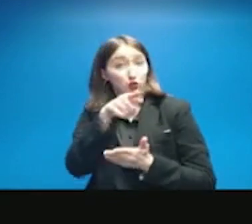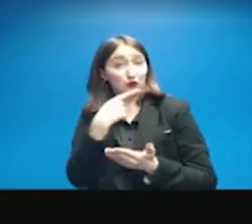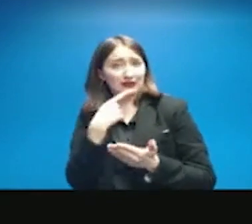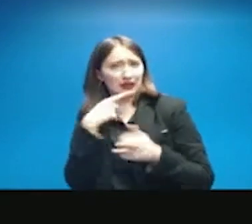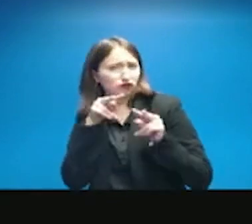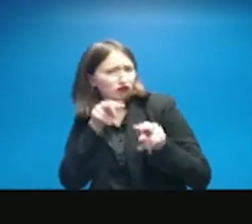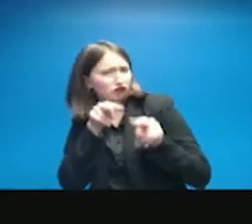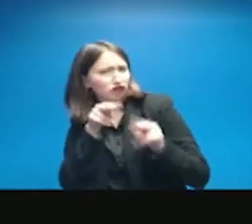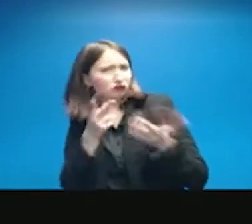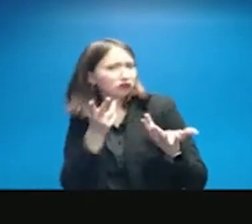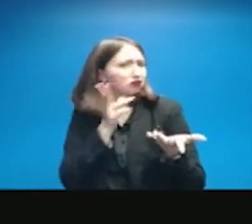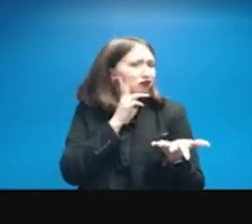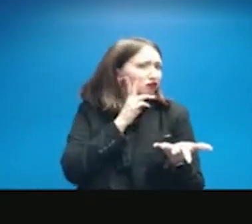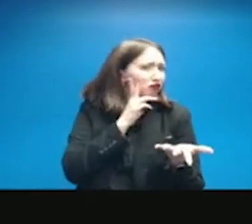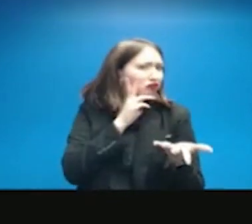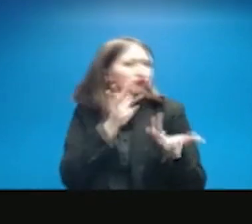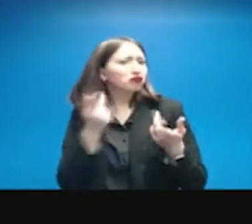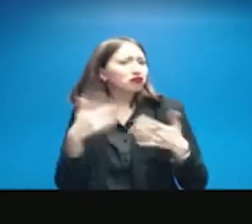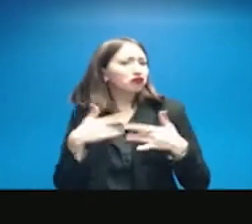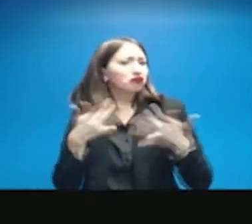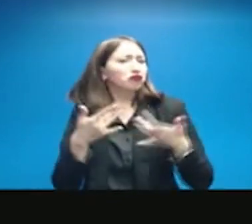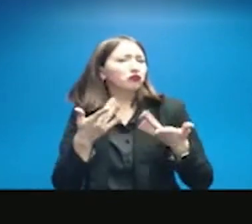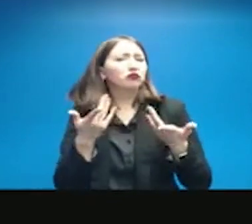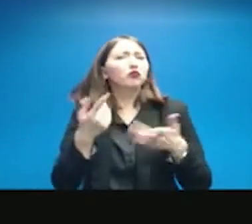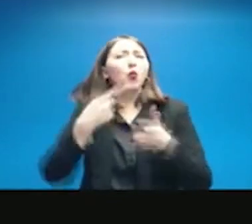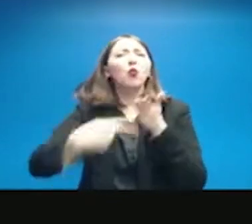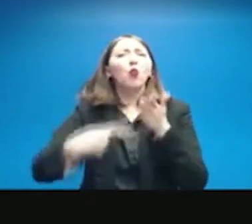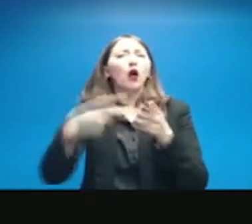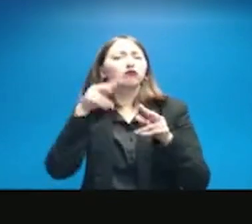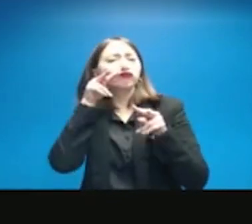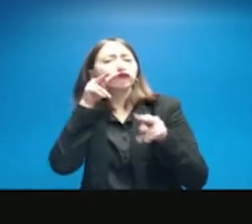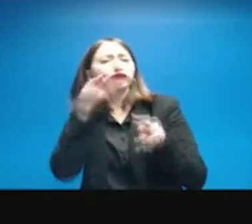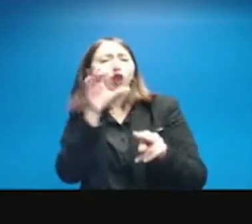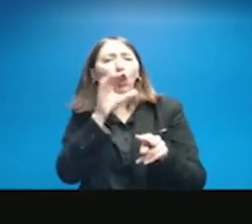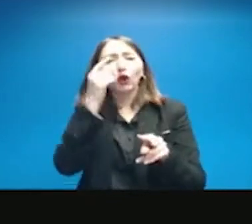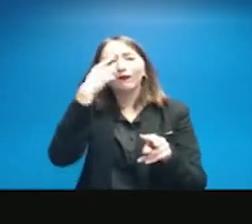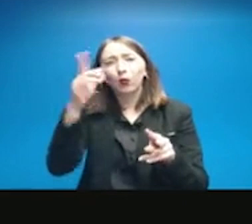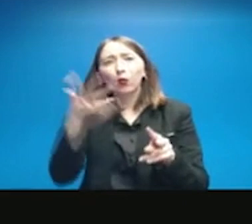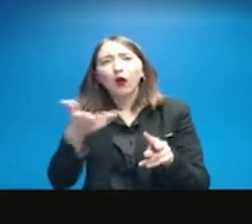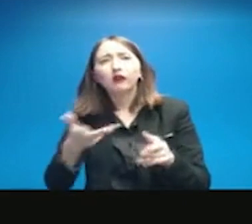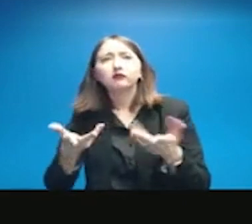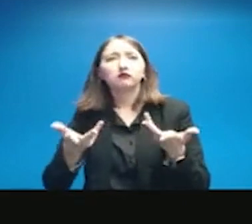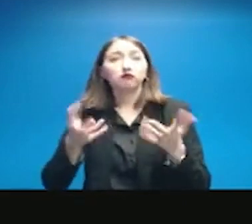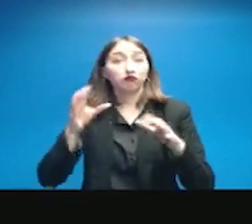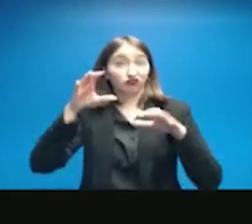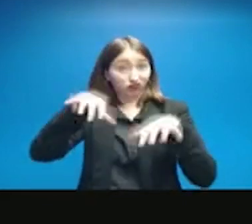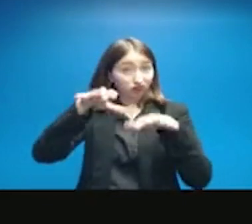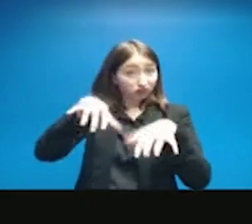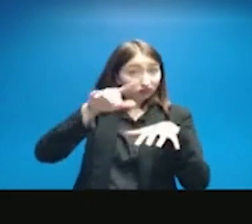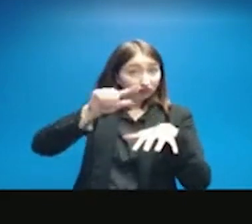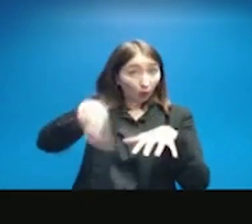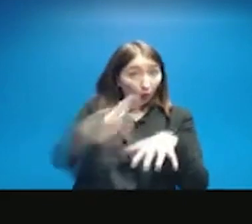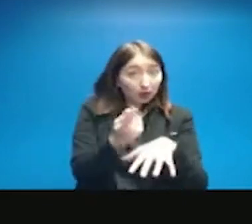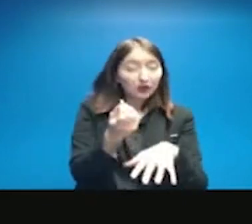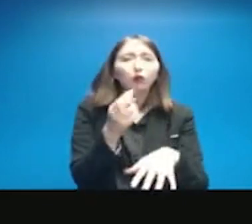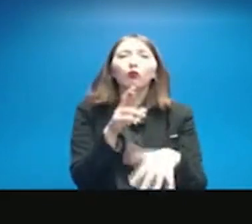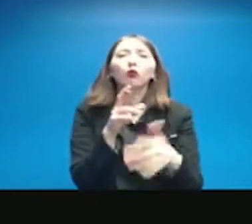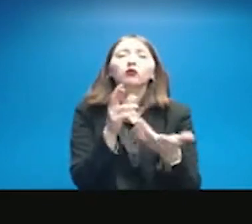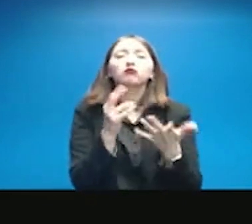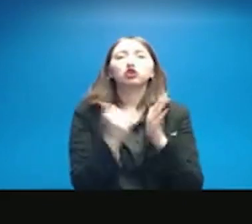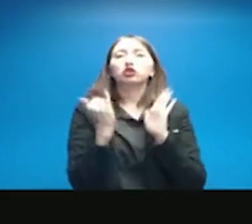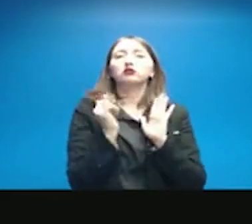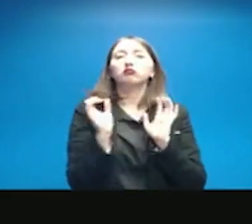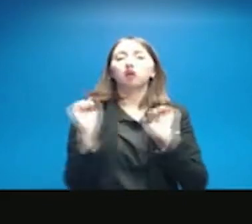you know, what would happen to keep them open, but what is it that you're assessing? Are you looking for precipitation specifically, or would you keep them open if there's